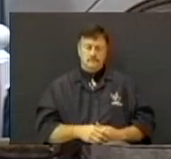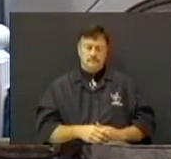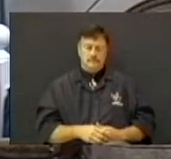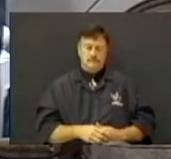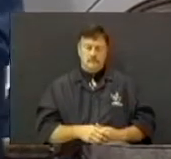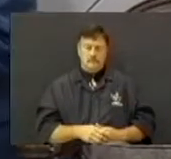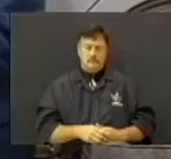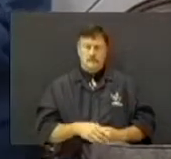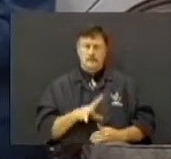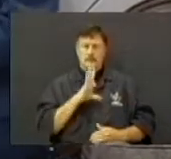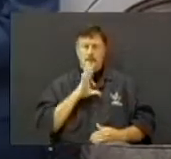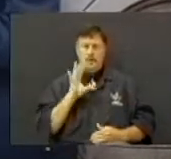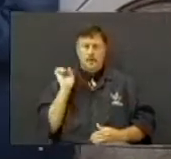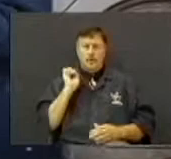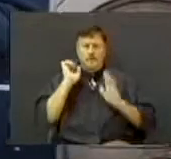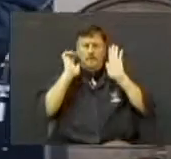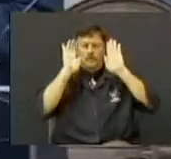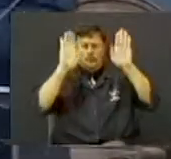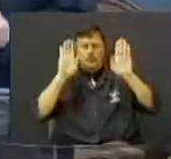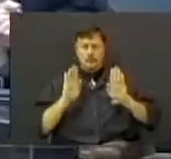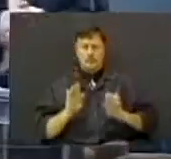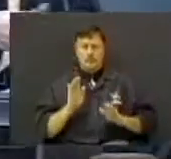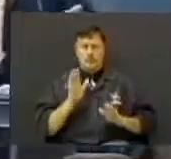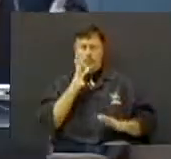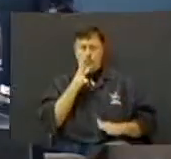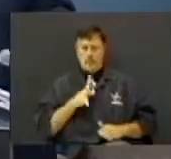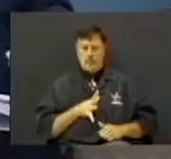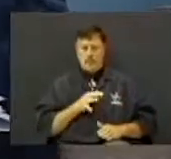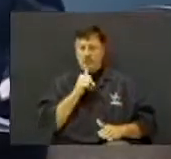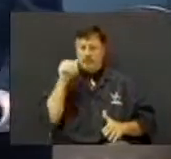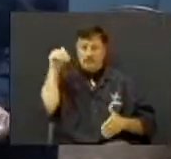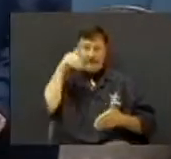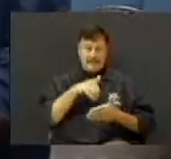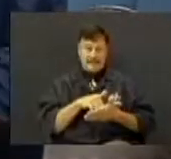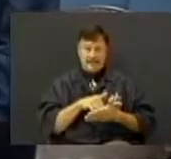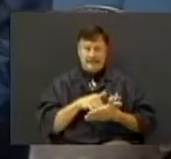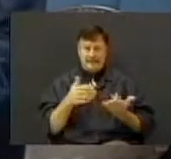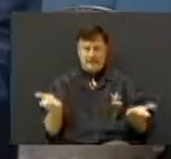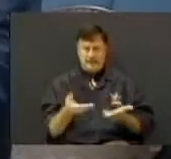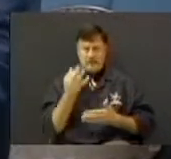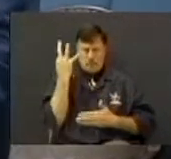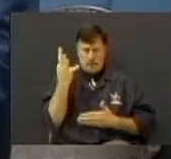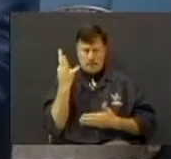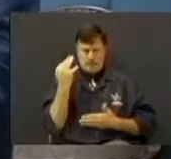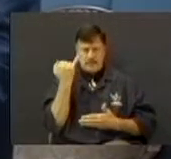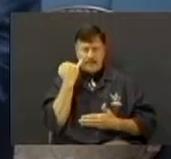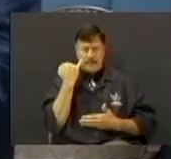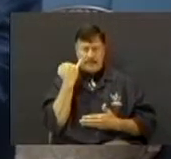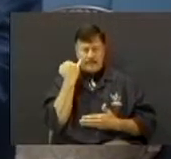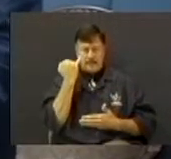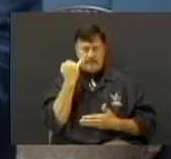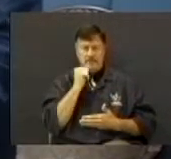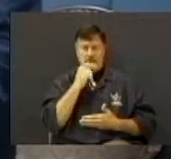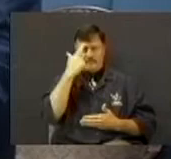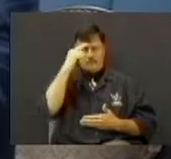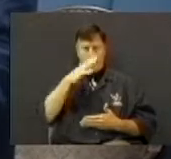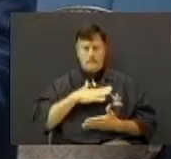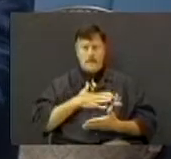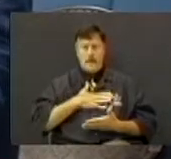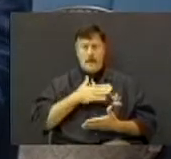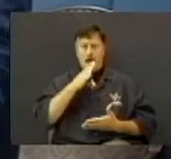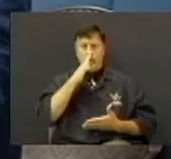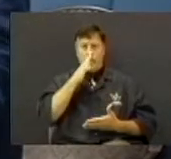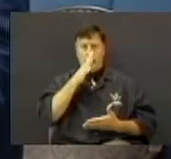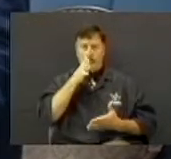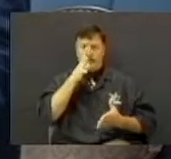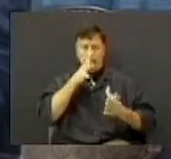She's a wonderful woman. I wouldn't be in this pulpit today if it wasn't for her prayers, and her heart